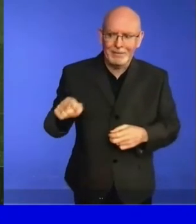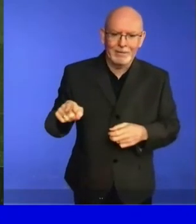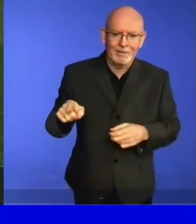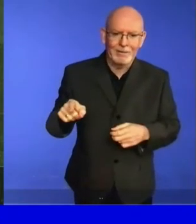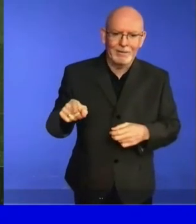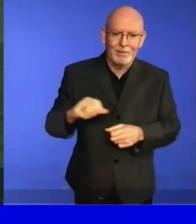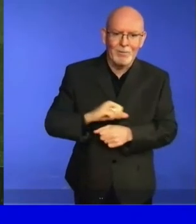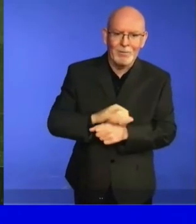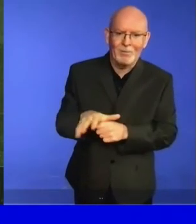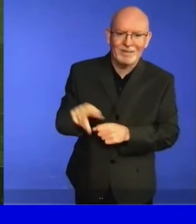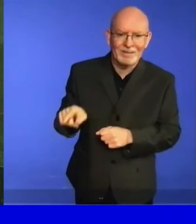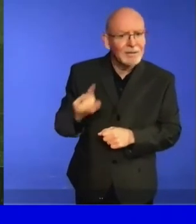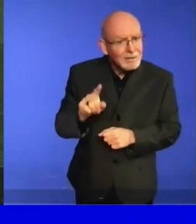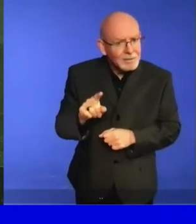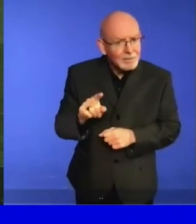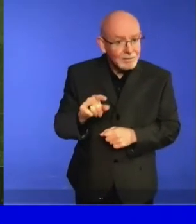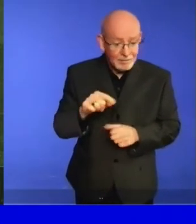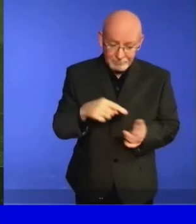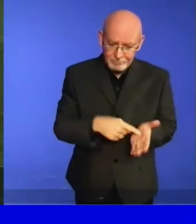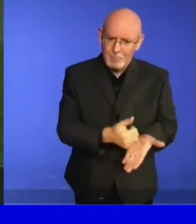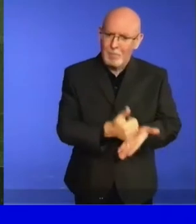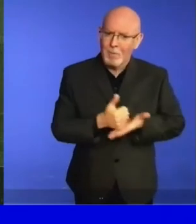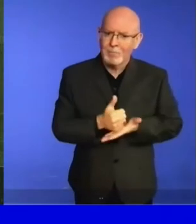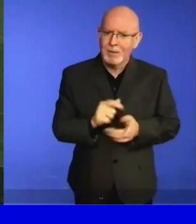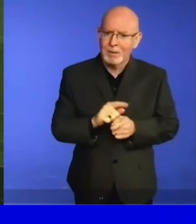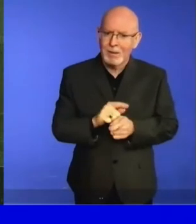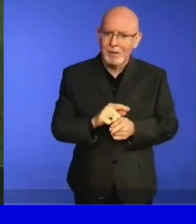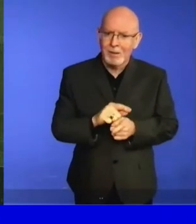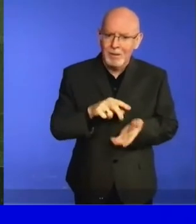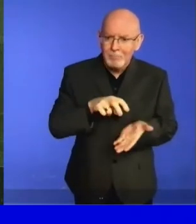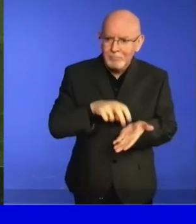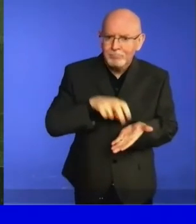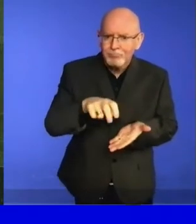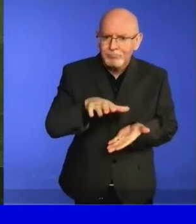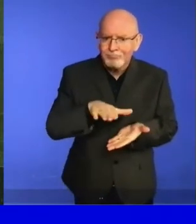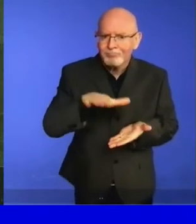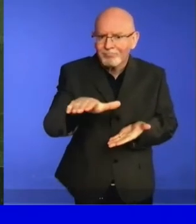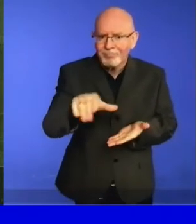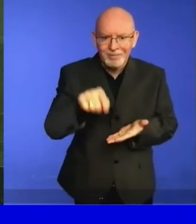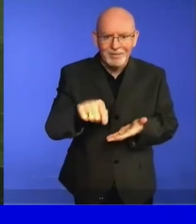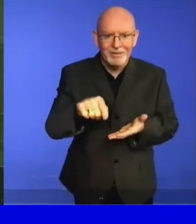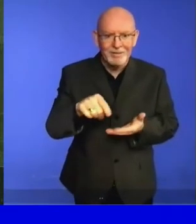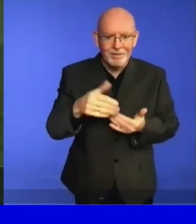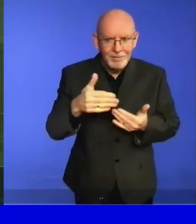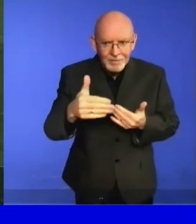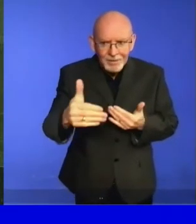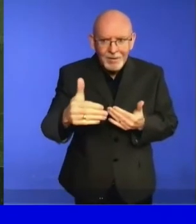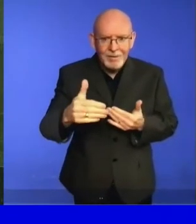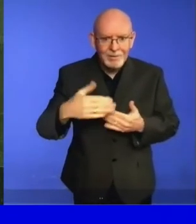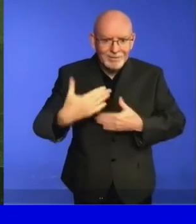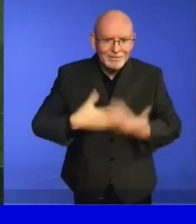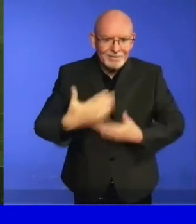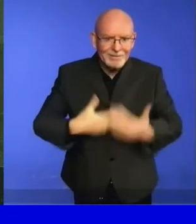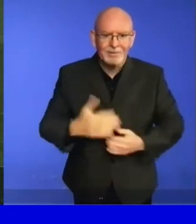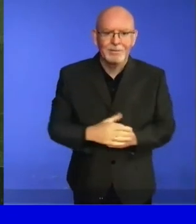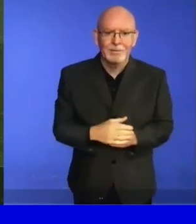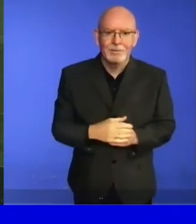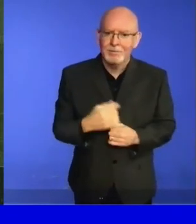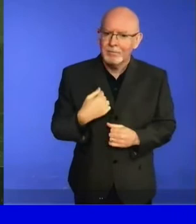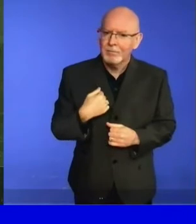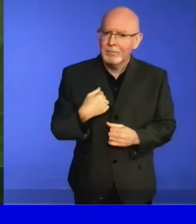Second, the needs of those most vulnerable must always be at the forefront of our thoughts.